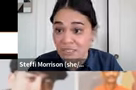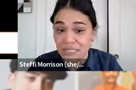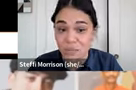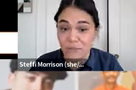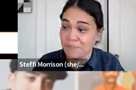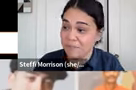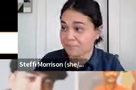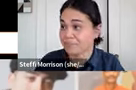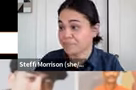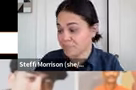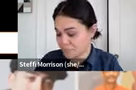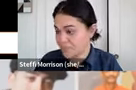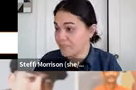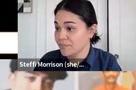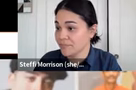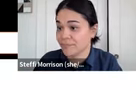sectors as well.